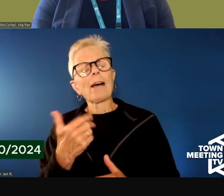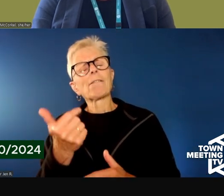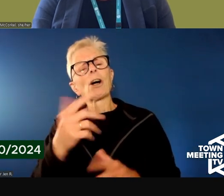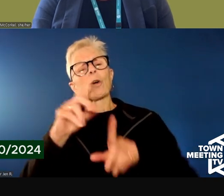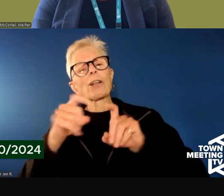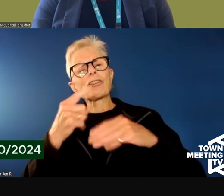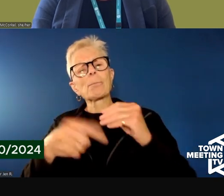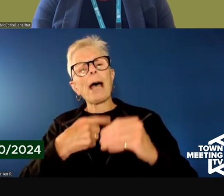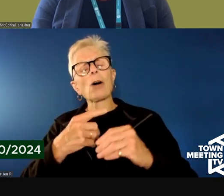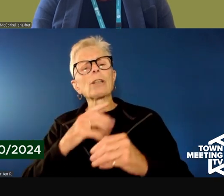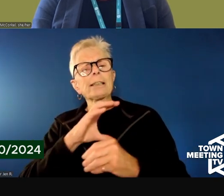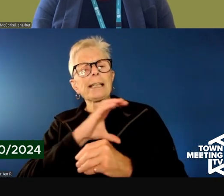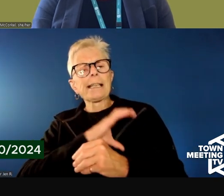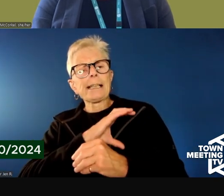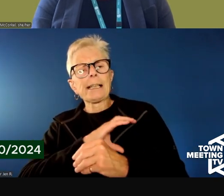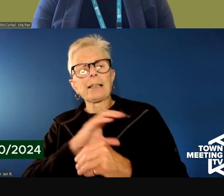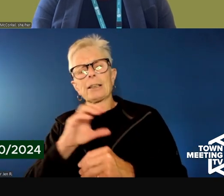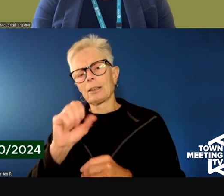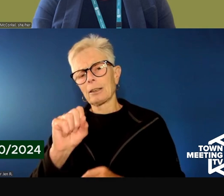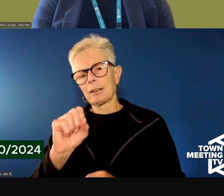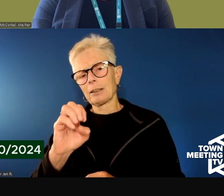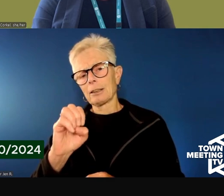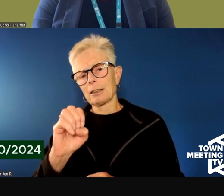on at the site itself.